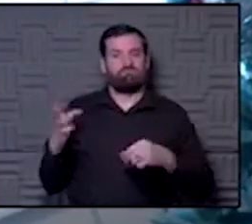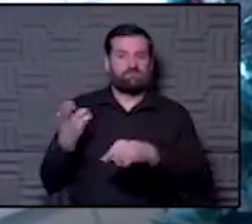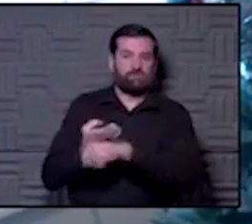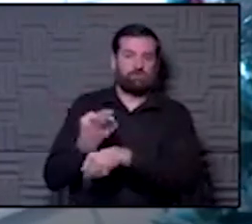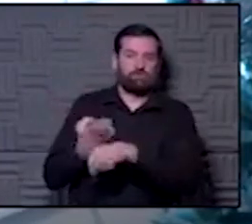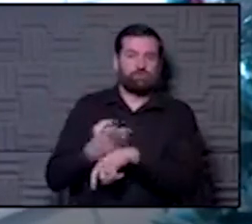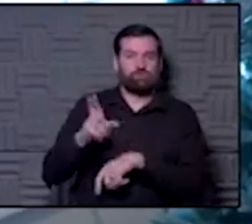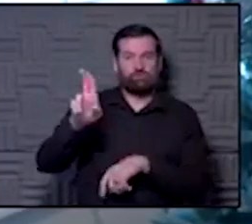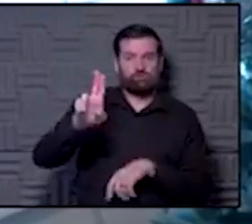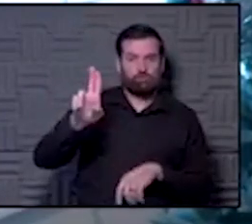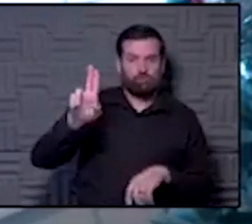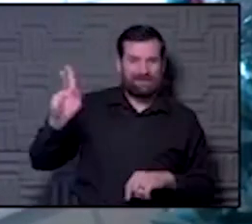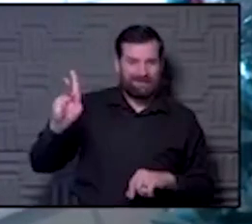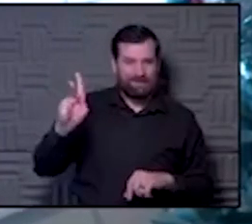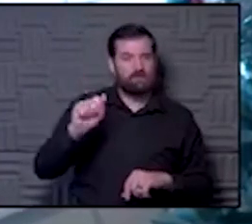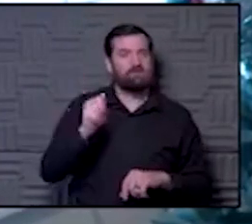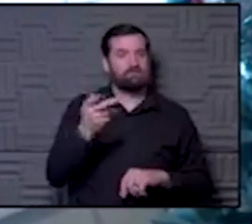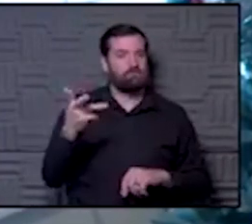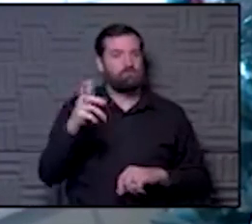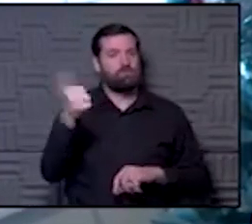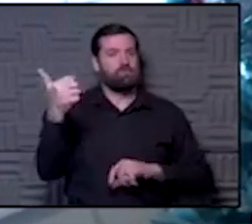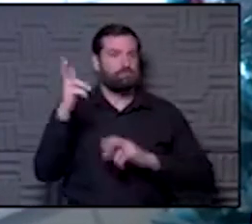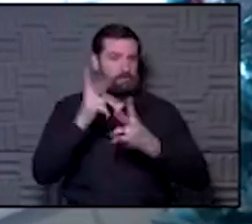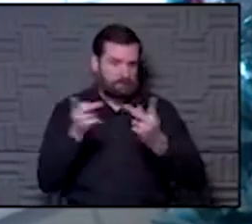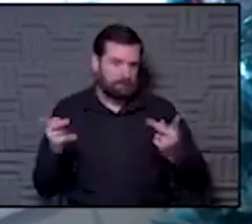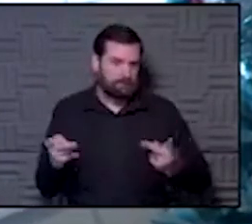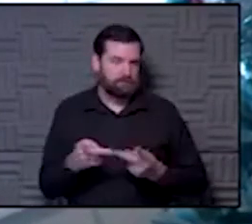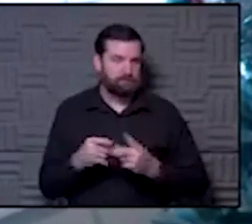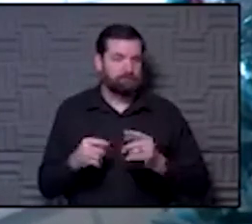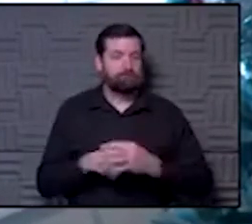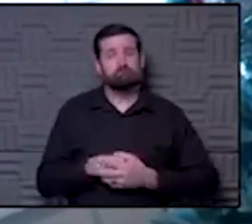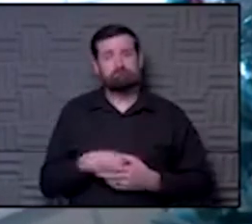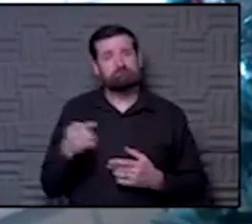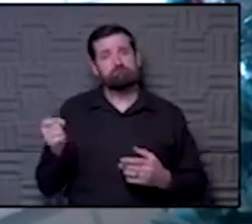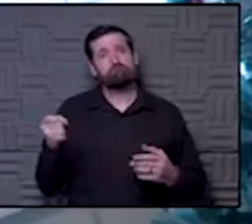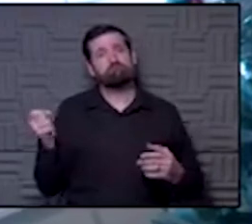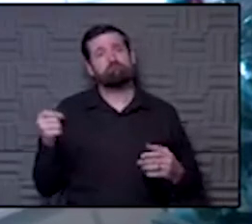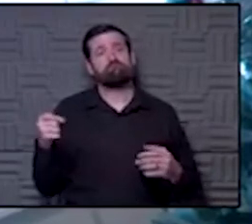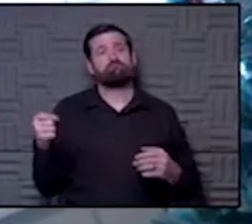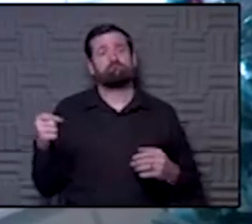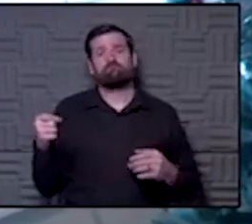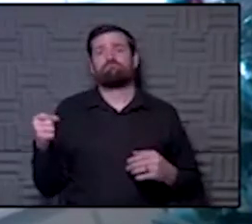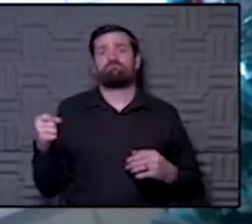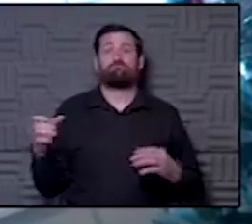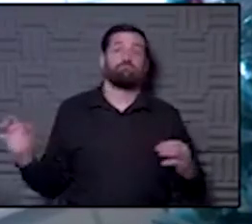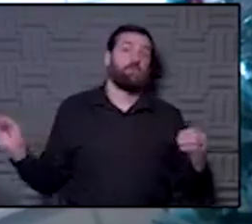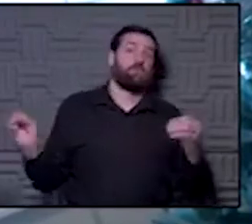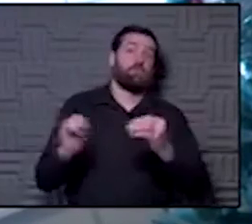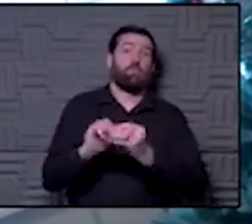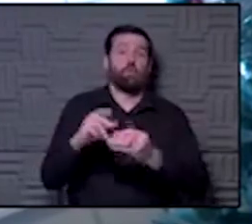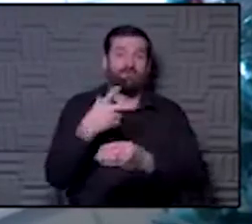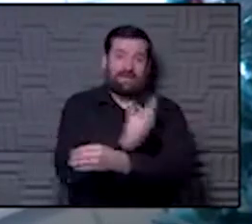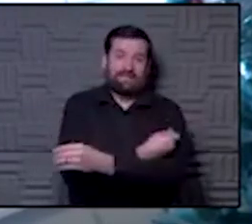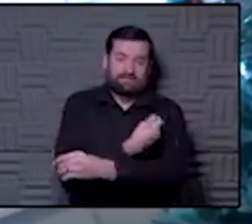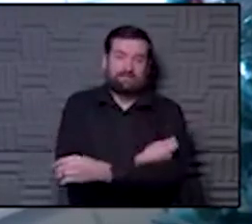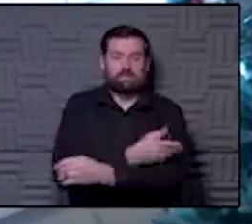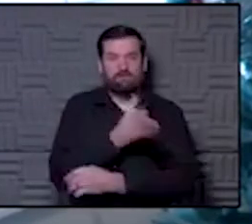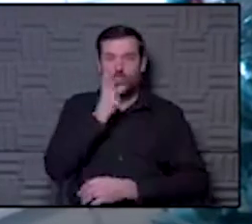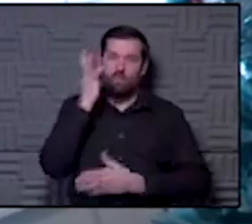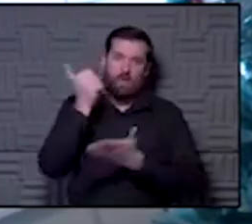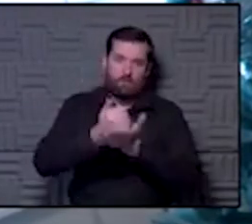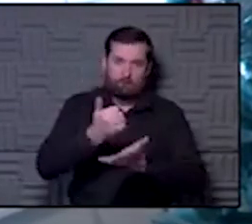United Kingdom and some other places. So yeah, I mean, more vaccine would definitely help the crunch we're having.